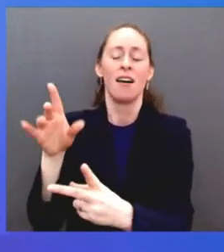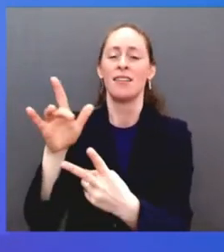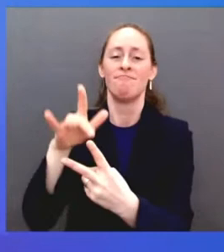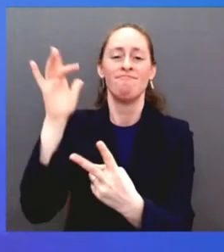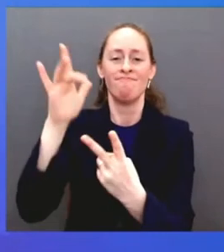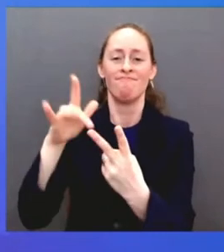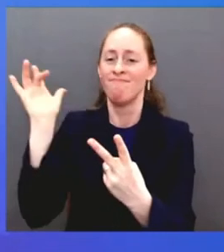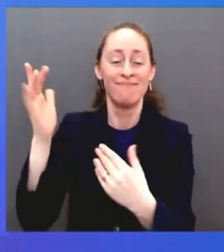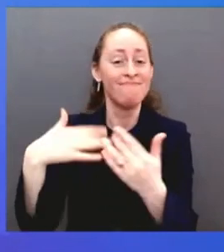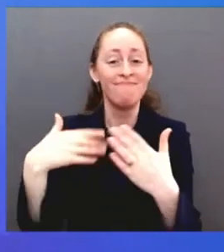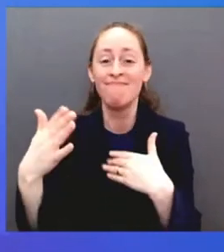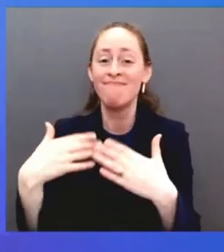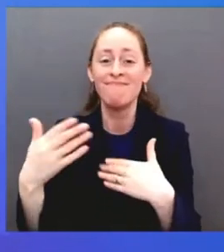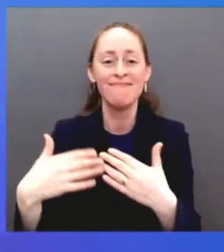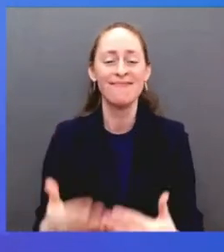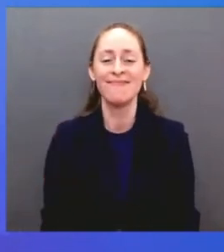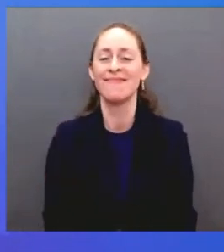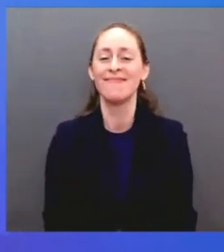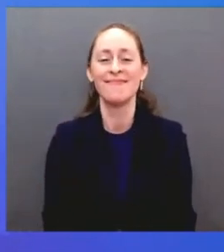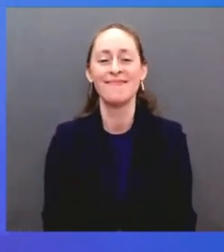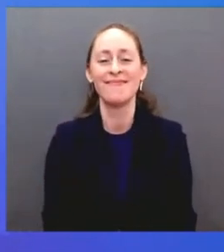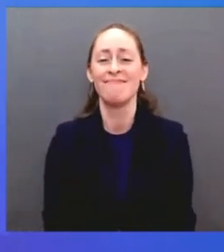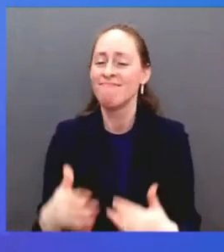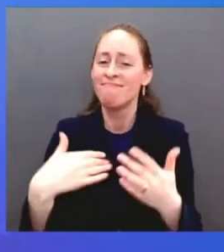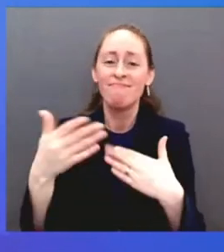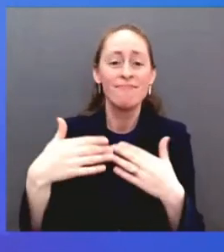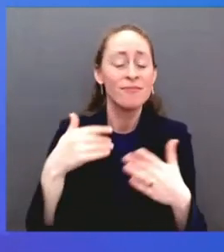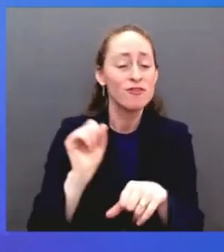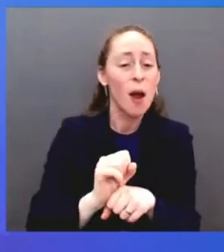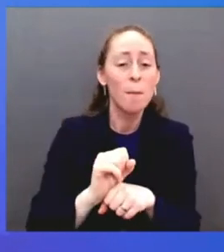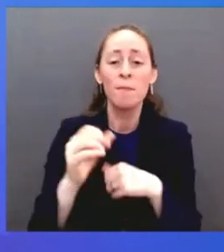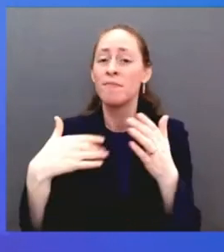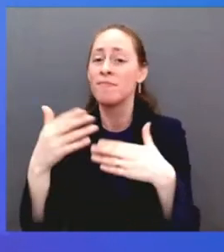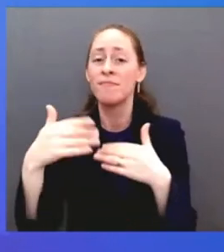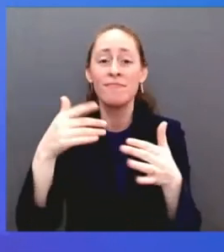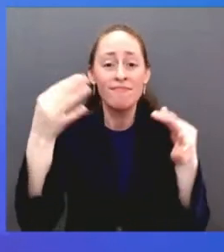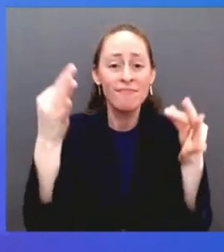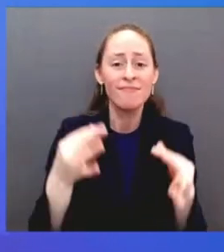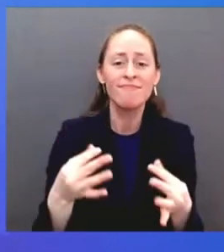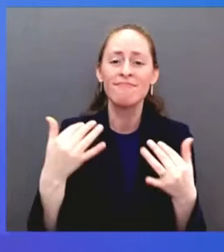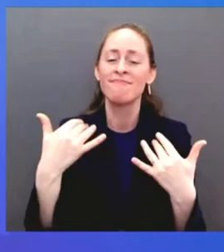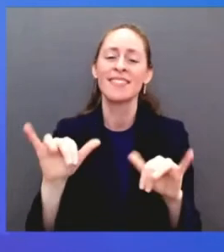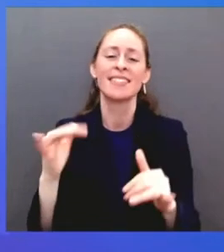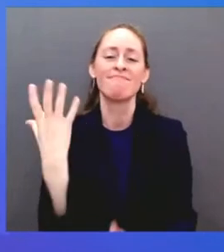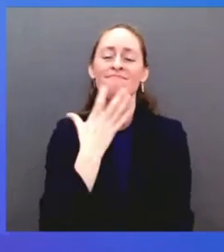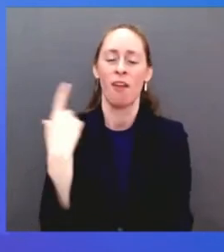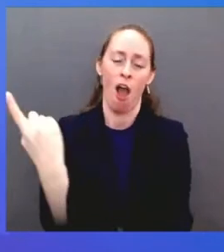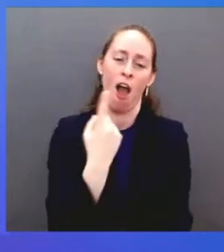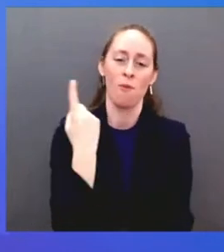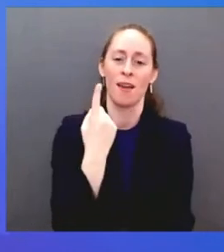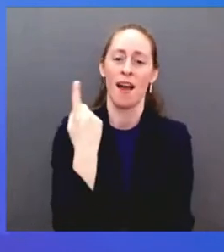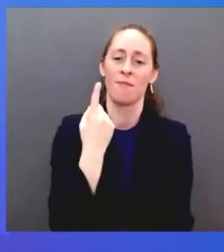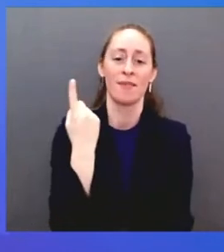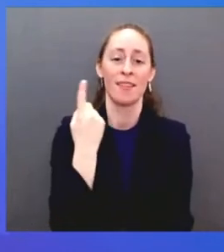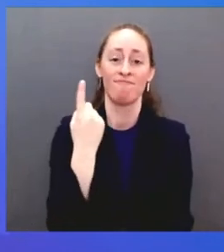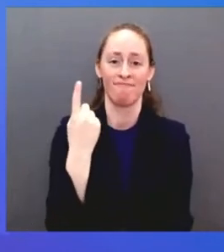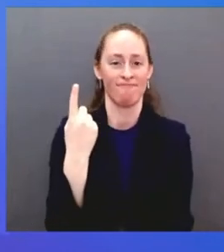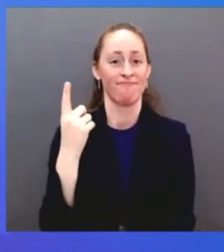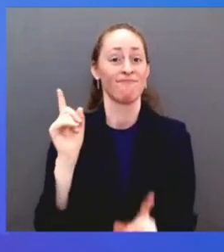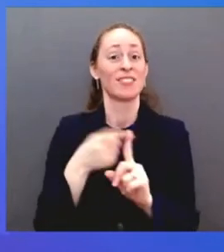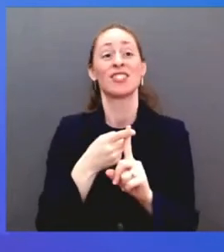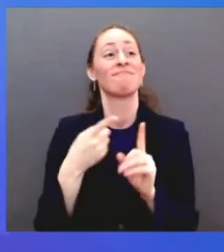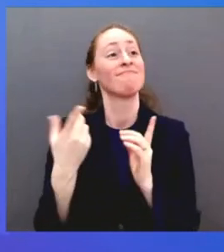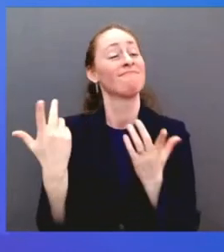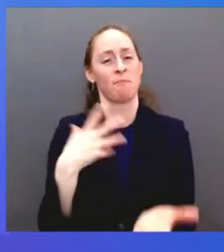I may have, I will still be your mom. That will never change. There are so many other people